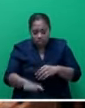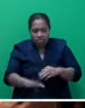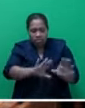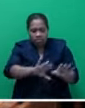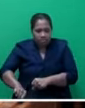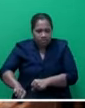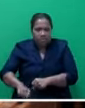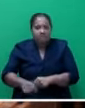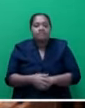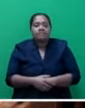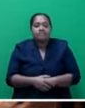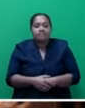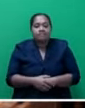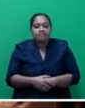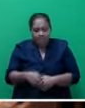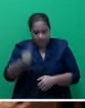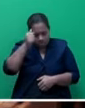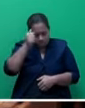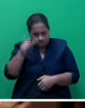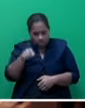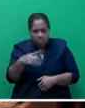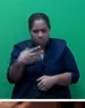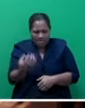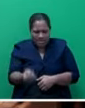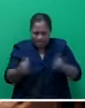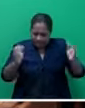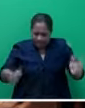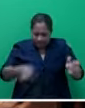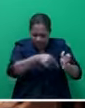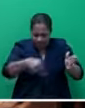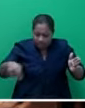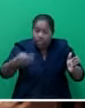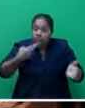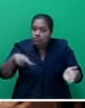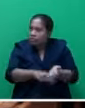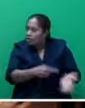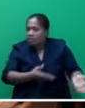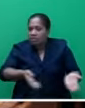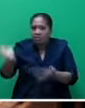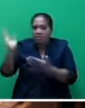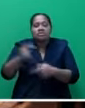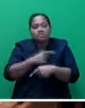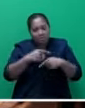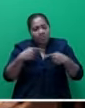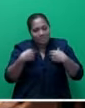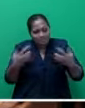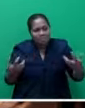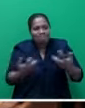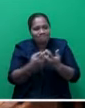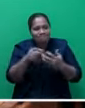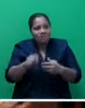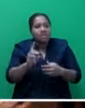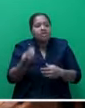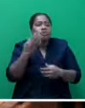Mr. Speaker Sir, that we have a commitment and we have a deadline as well to report back. And we have met that deadline that was due on the 4th